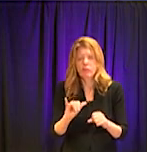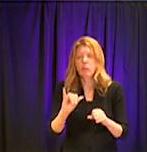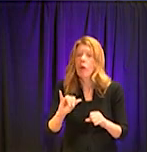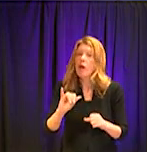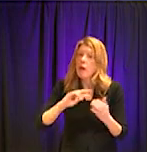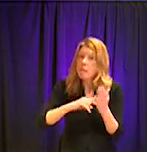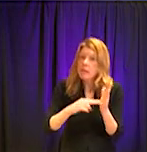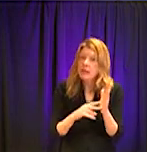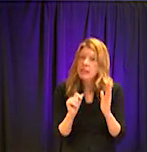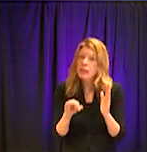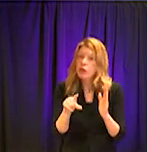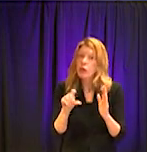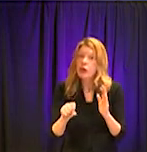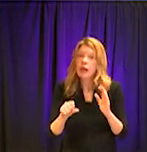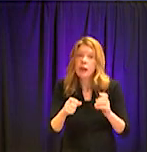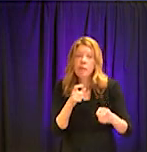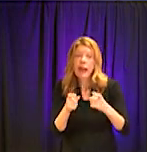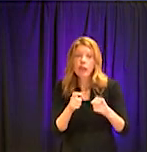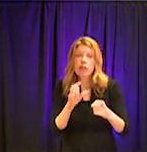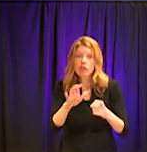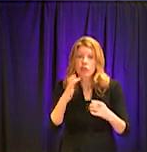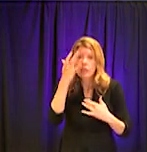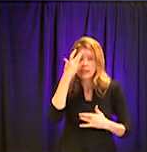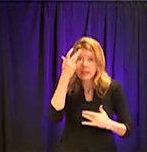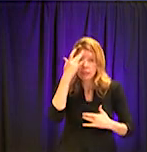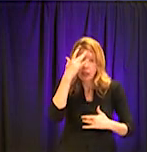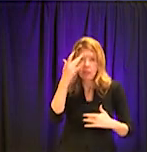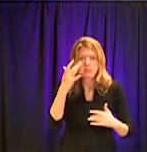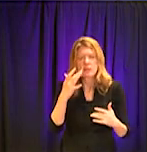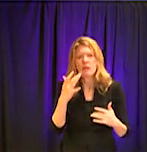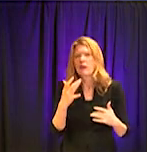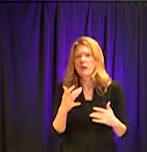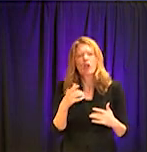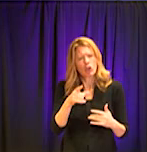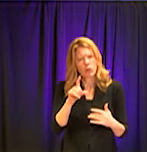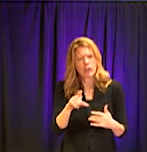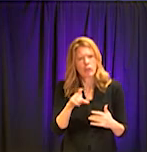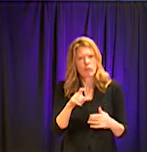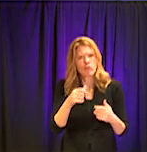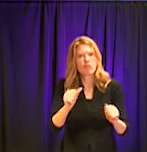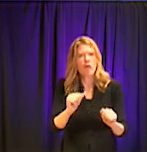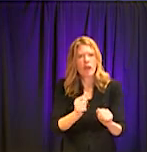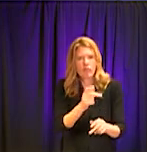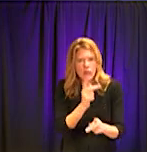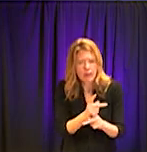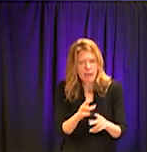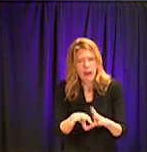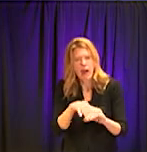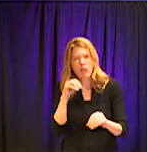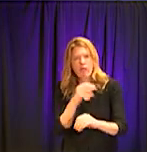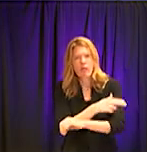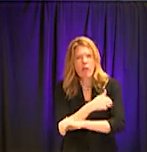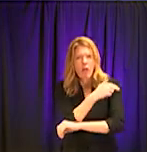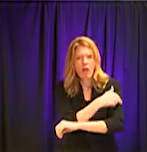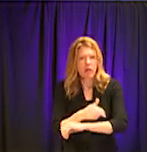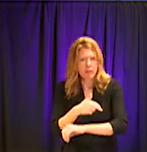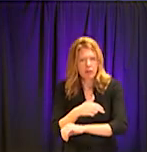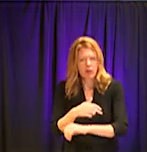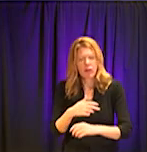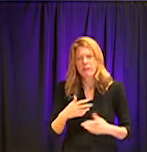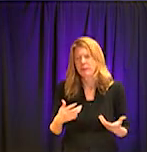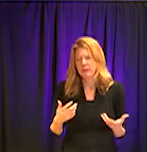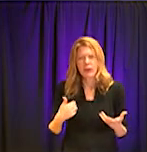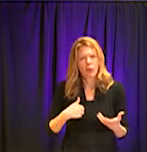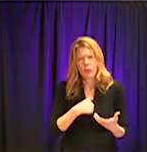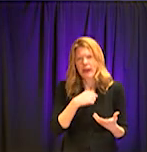their symptoms out of the hospital really need to try to do so, so that we save our beds for our most critical patients. Dr. Isikoff,